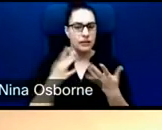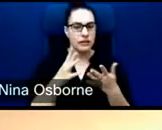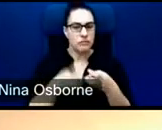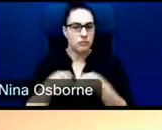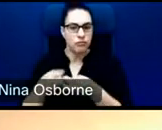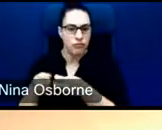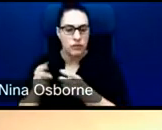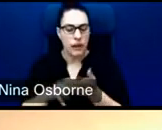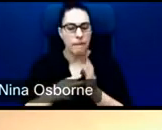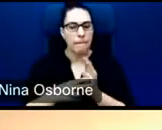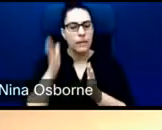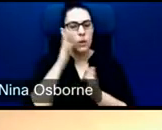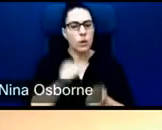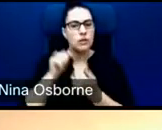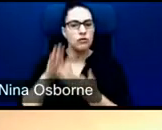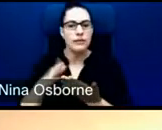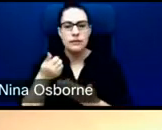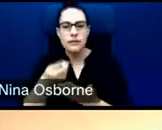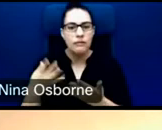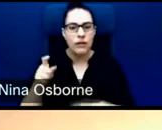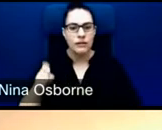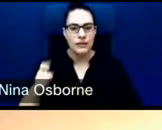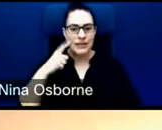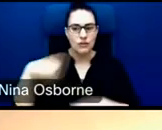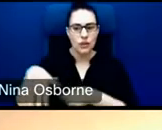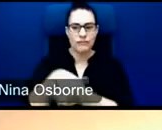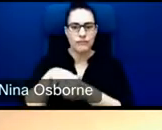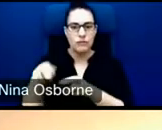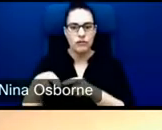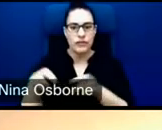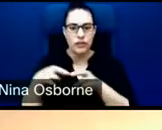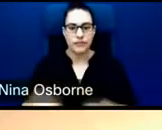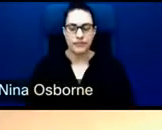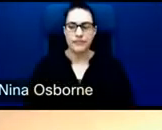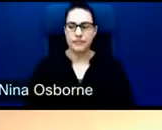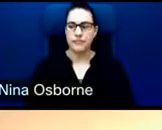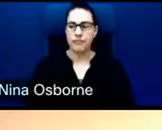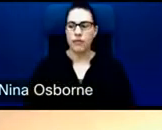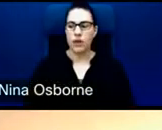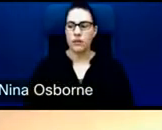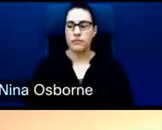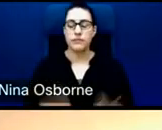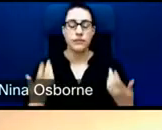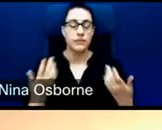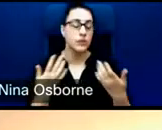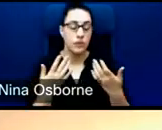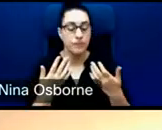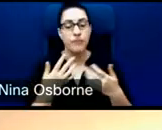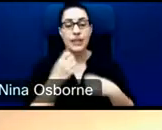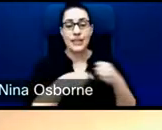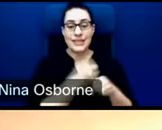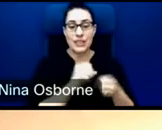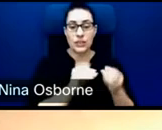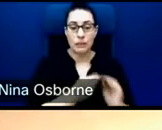region. And so basically, in year three and year five are when outcome payments were made and when target are meant to be made based on